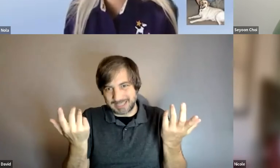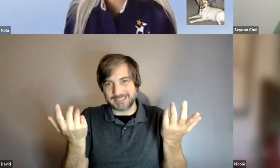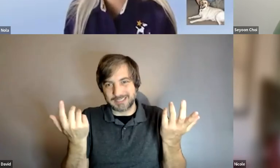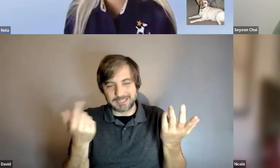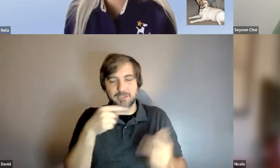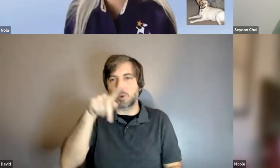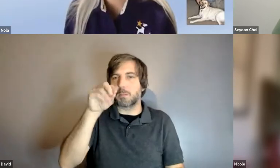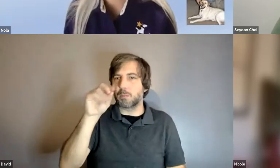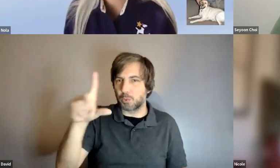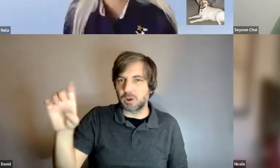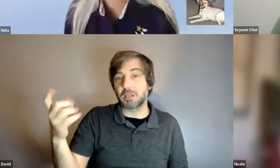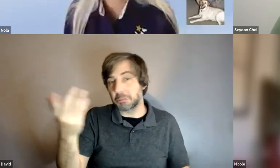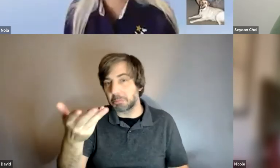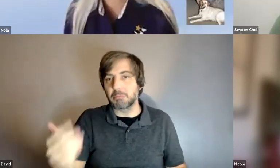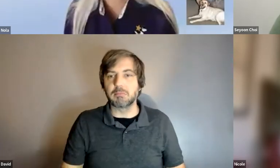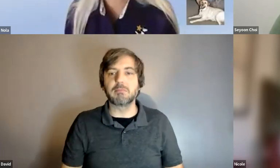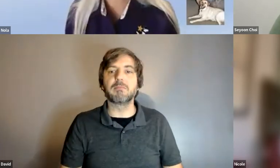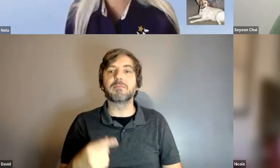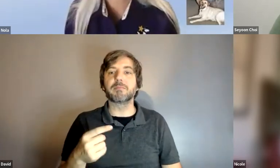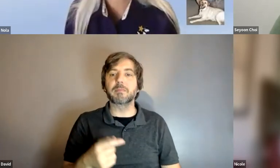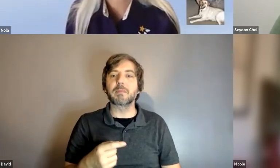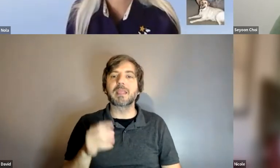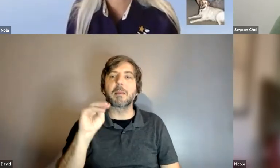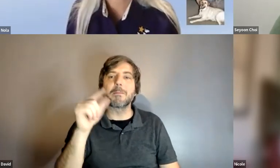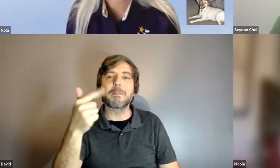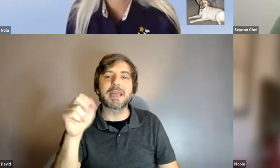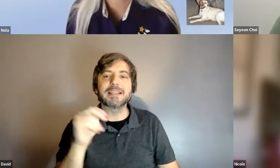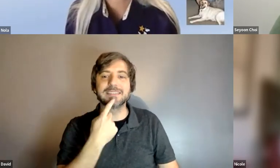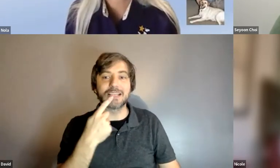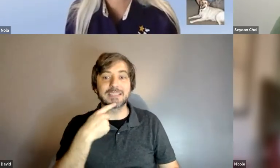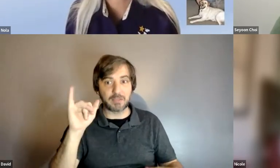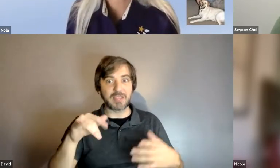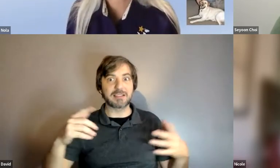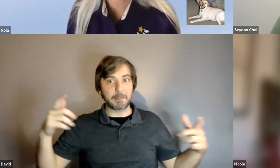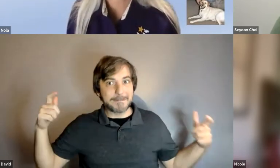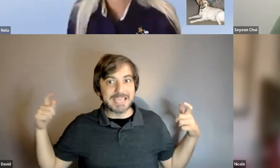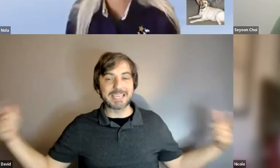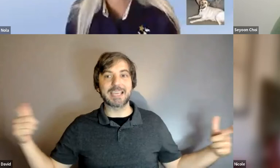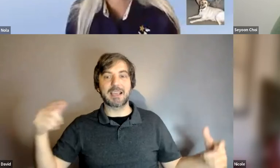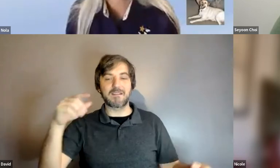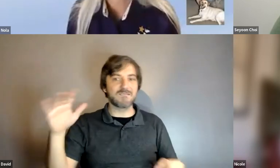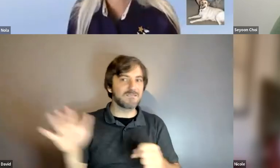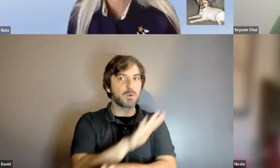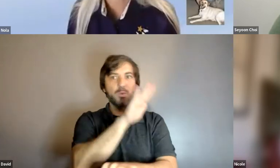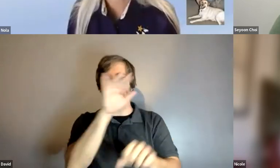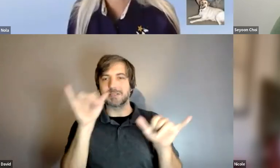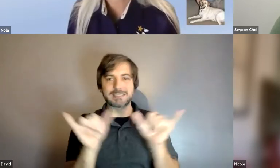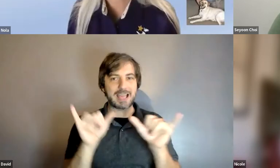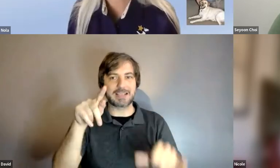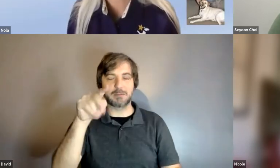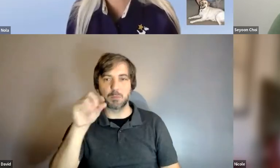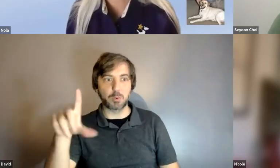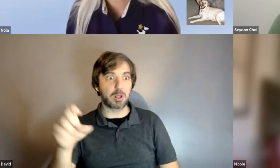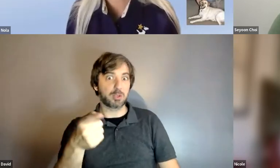i was gonna throw out the poodles those are those are full-size tall poodles and for those of you who have seen a poodle